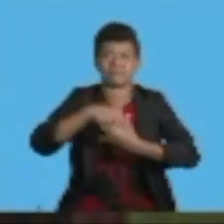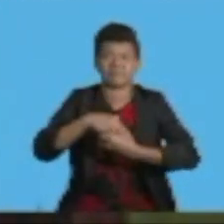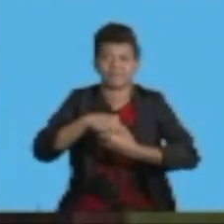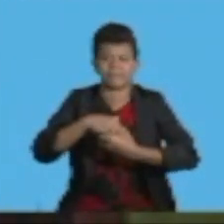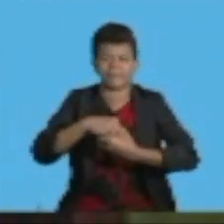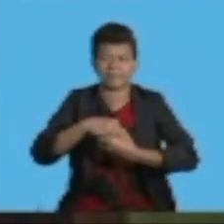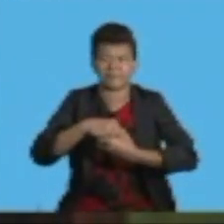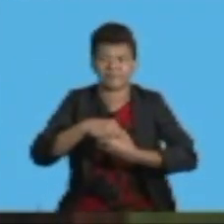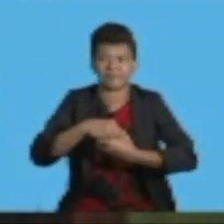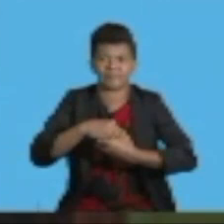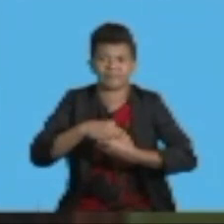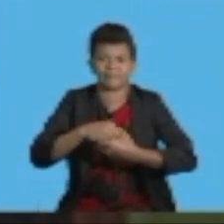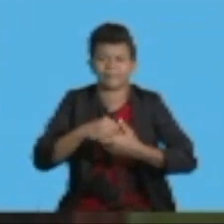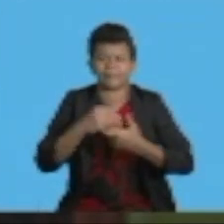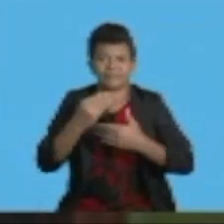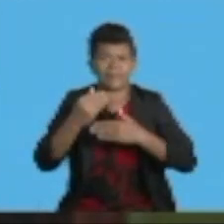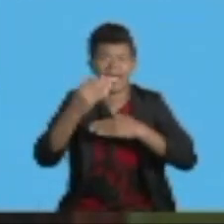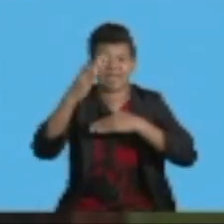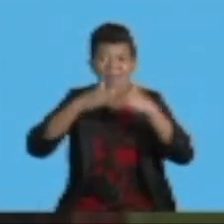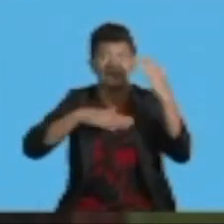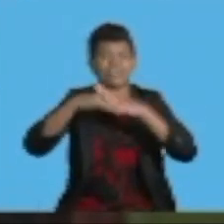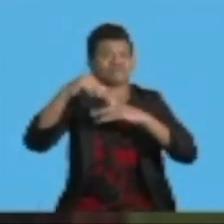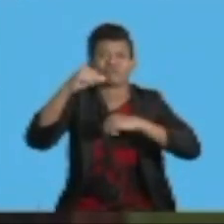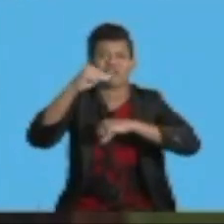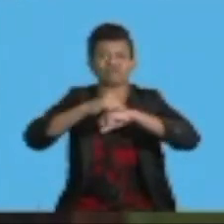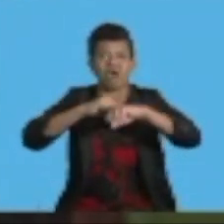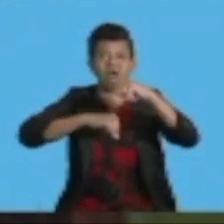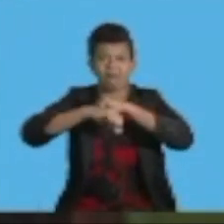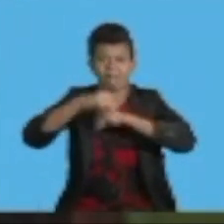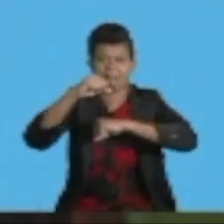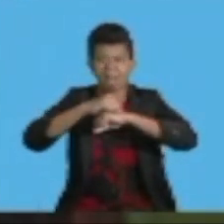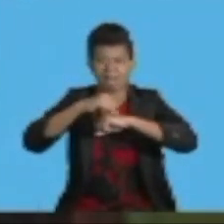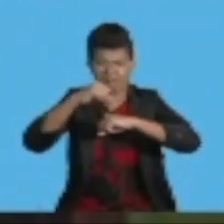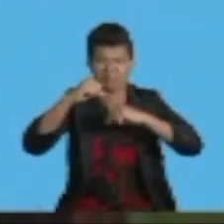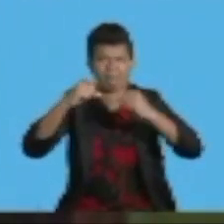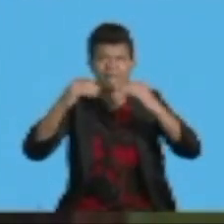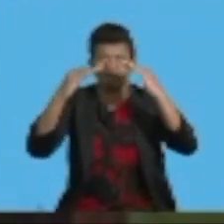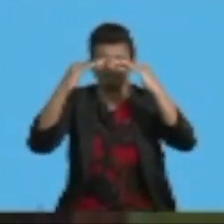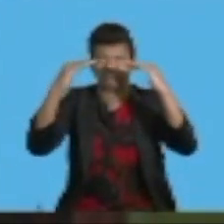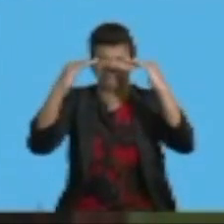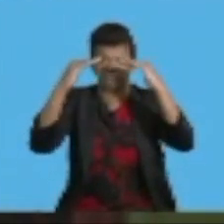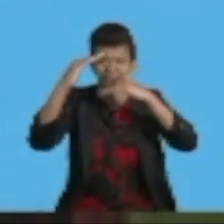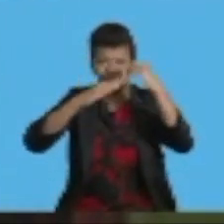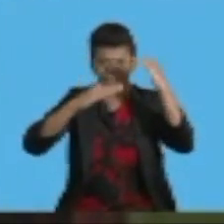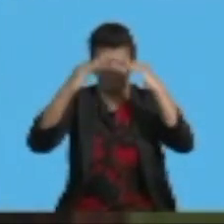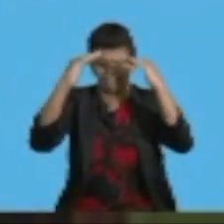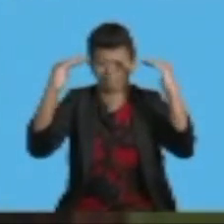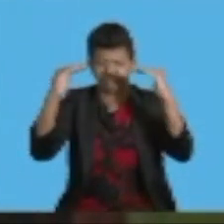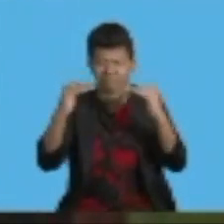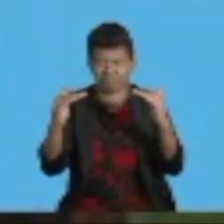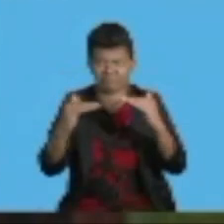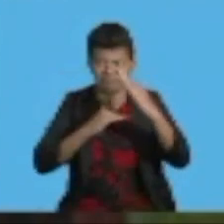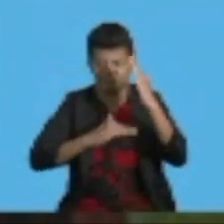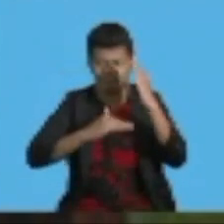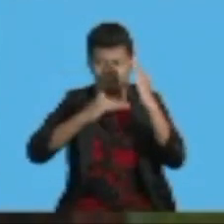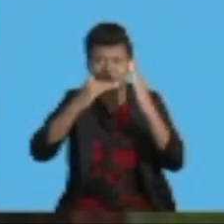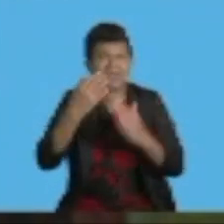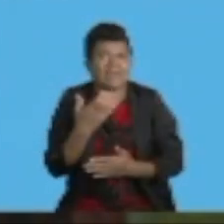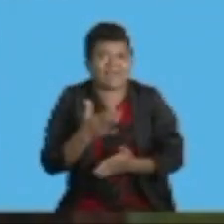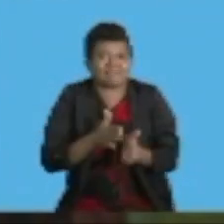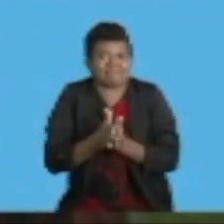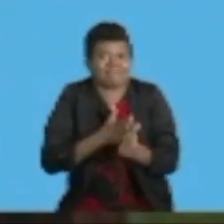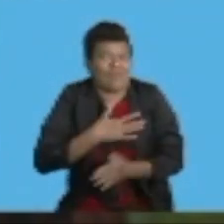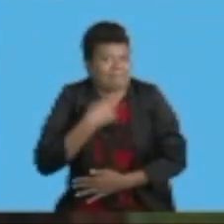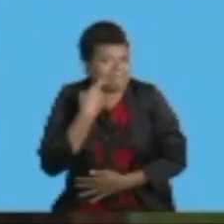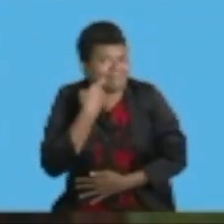and by providing stability and security, we have attracted both